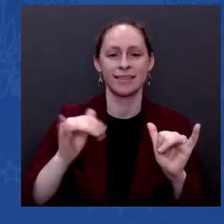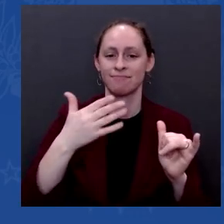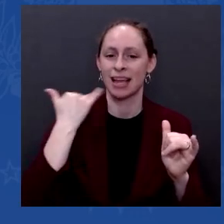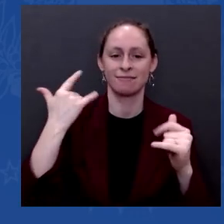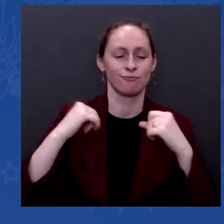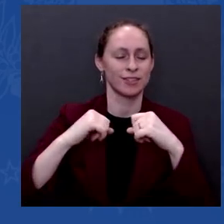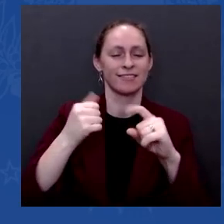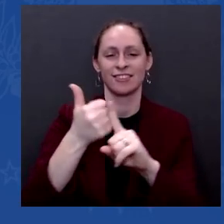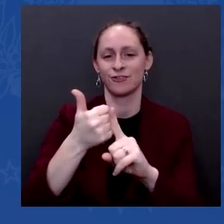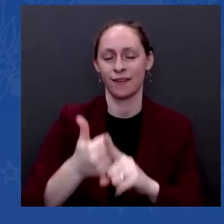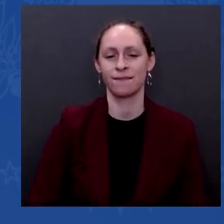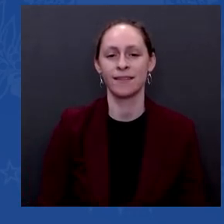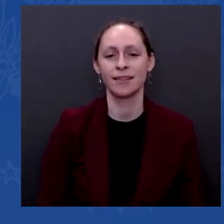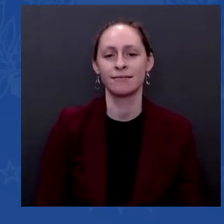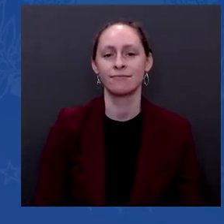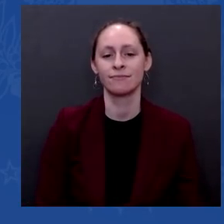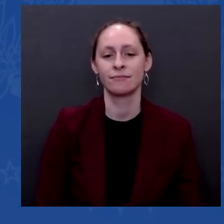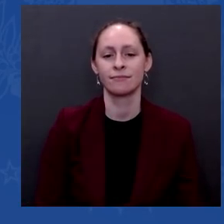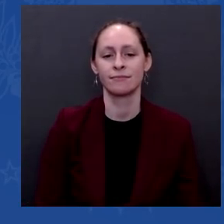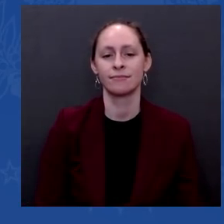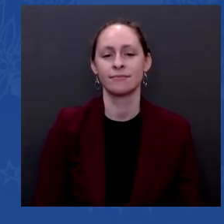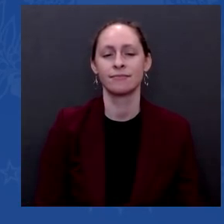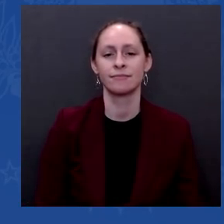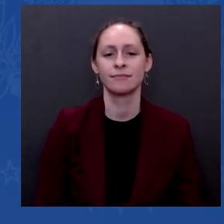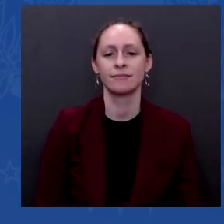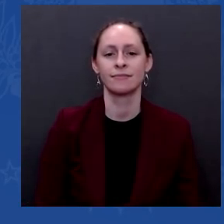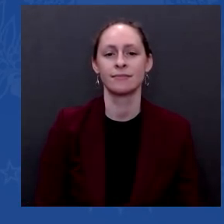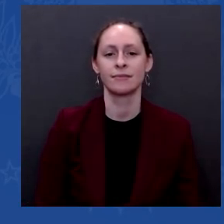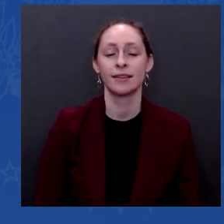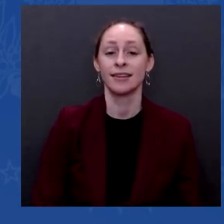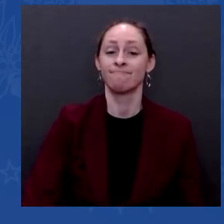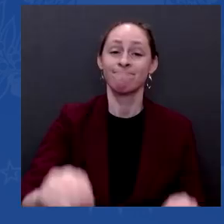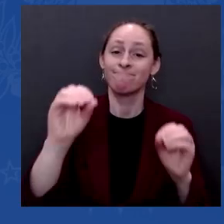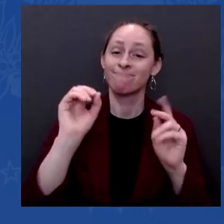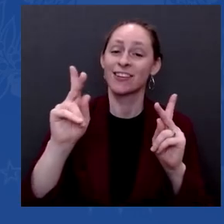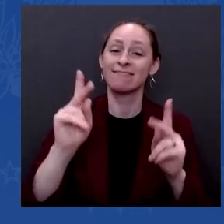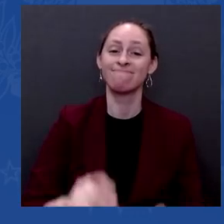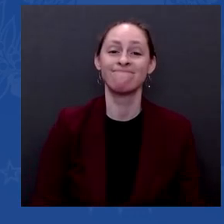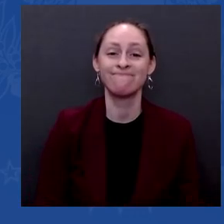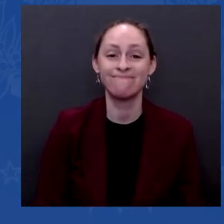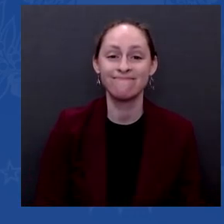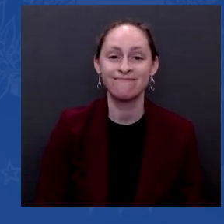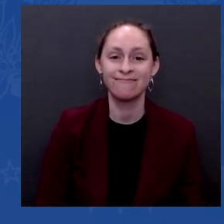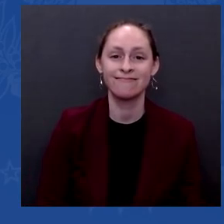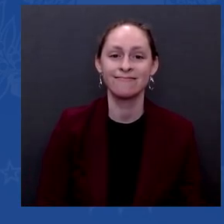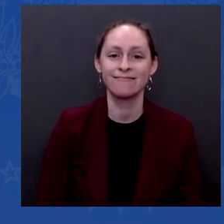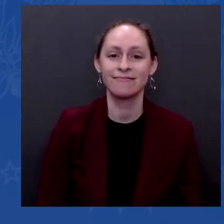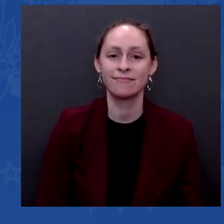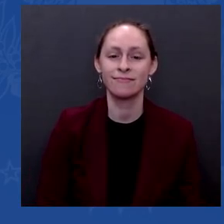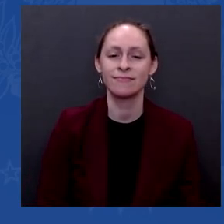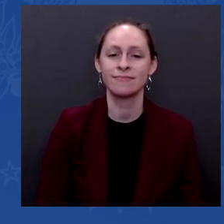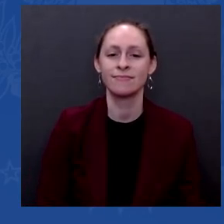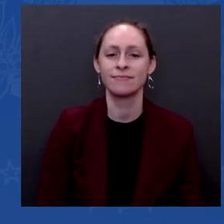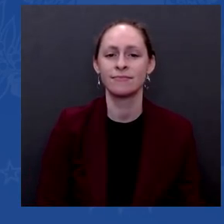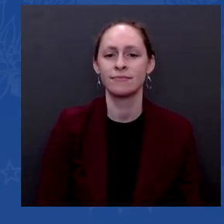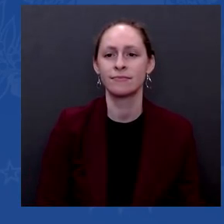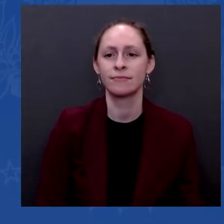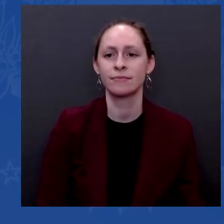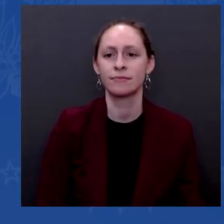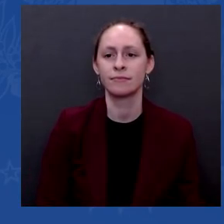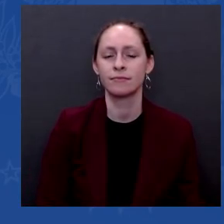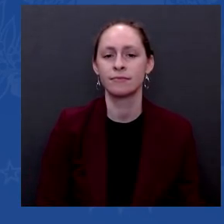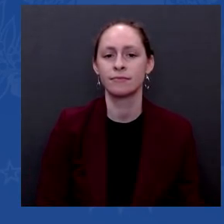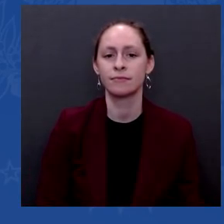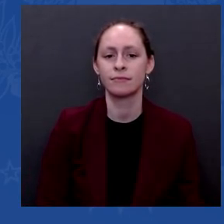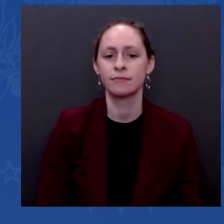Okay. Alex, Alper, Reuters. Thank you, Mr. President. I wanted to follow up